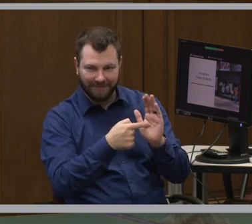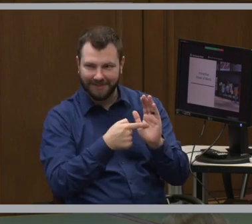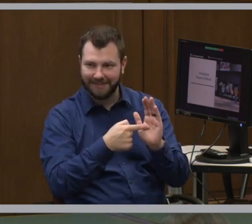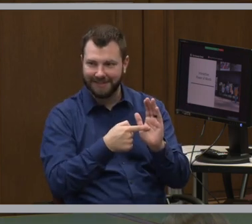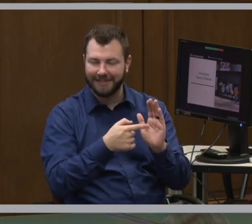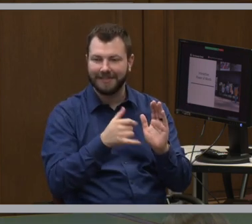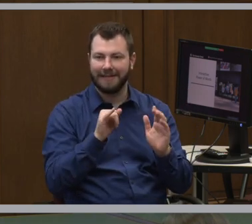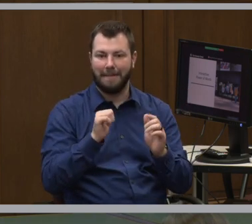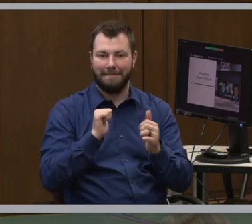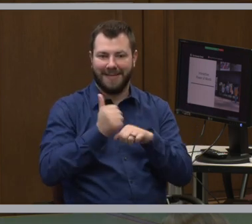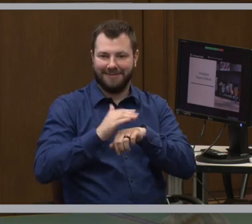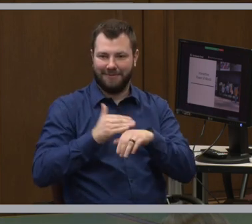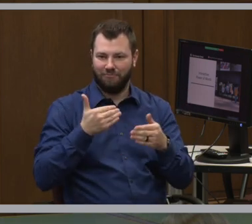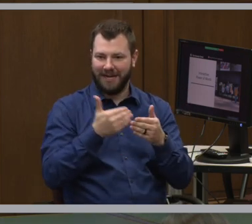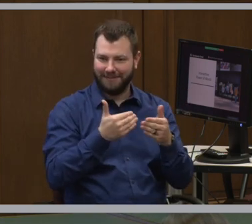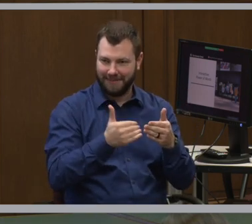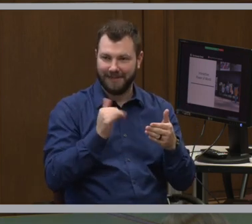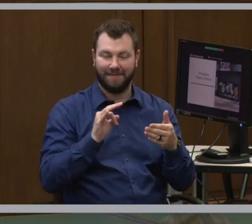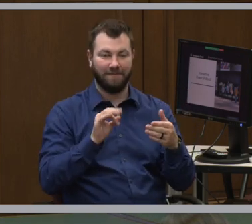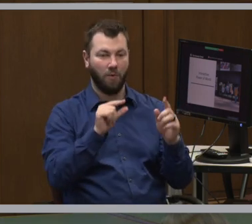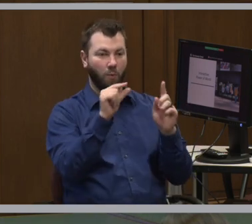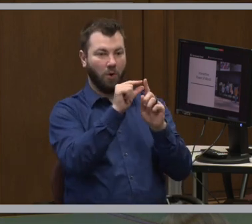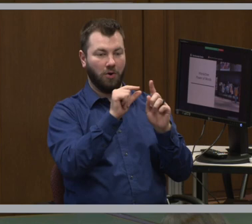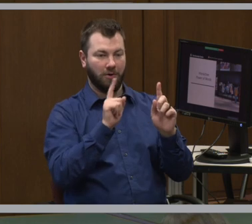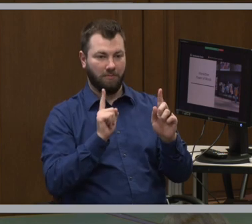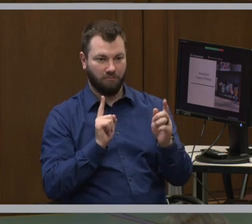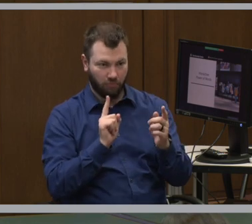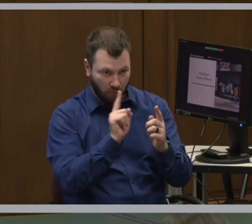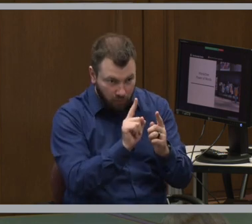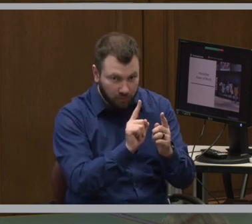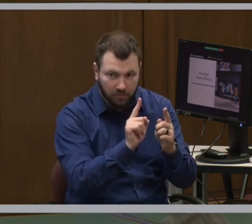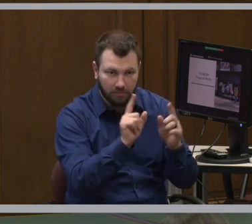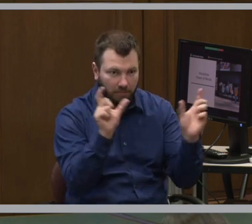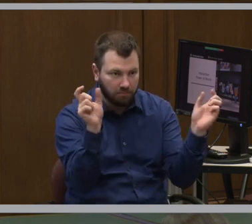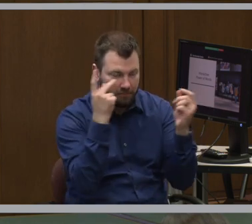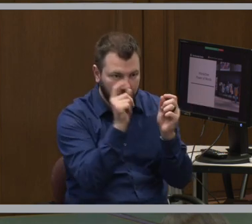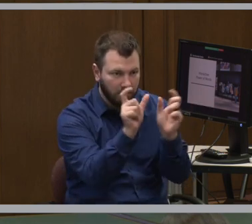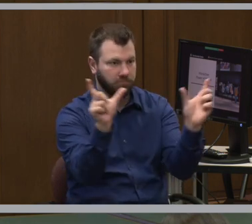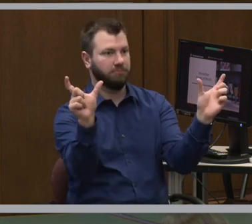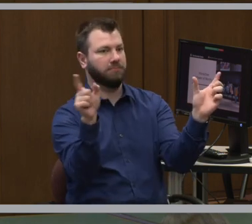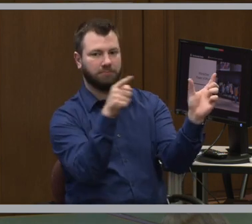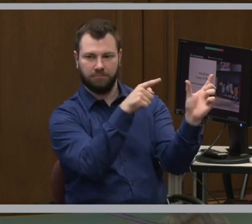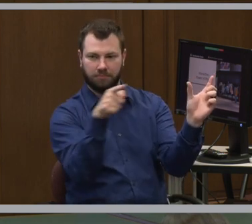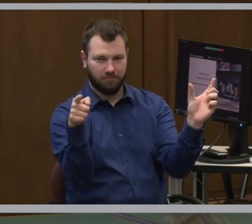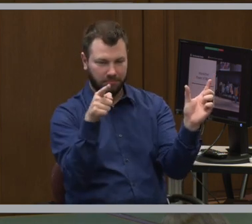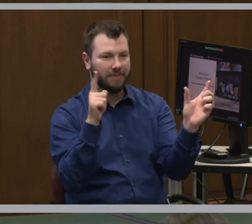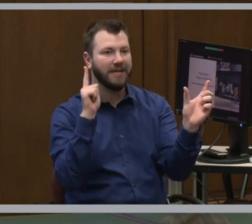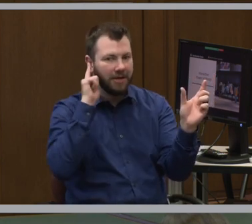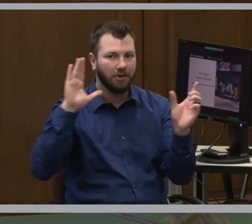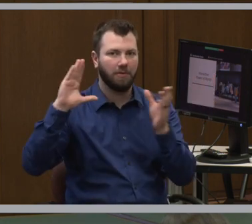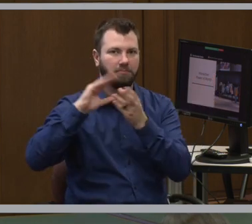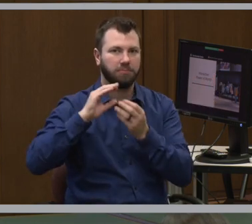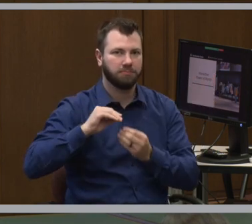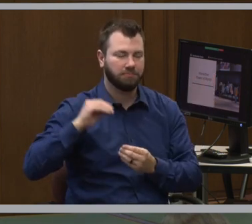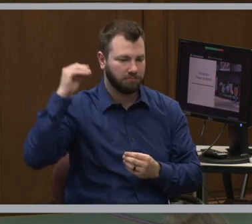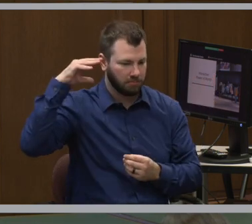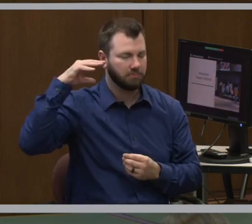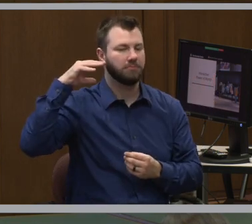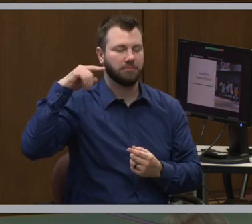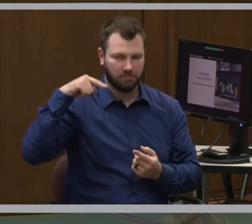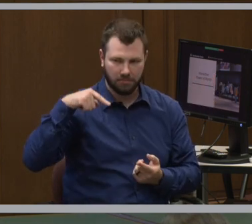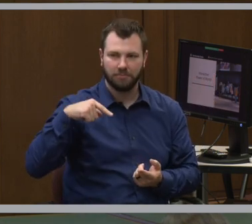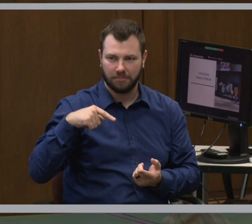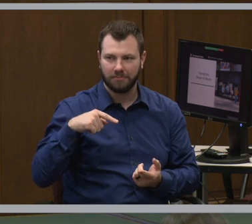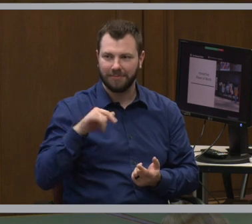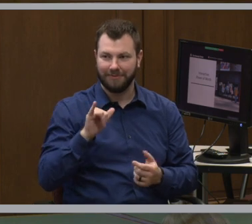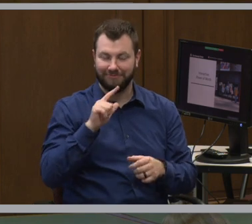If you approach a word, the rest of the quote comes together, and you hear his words, and you also literally